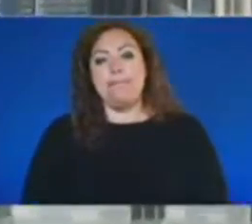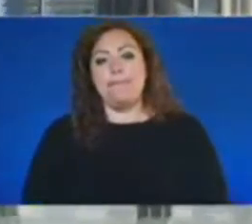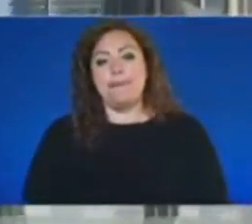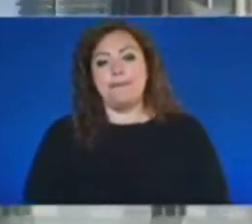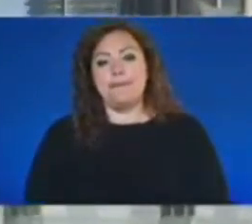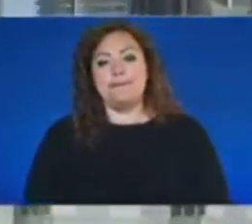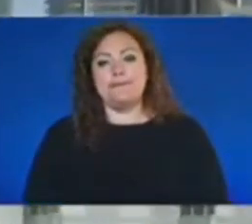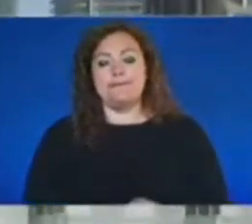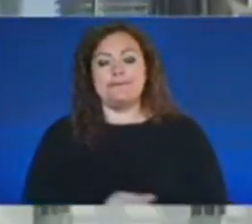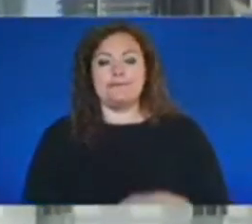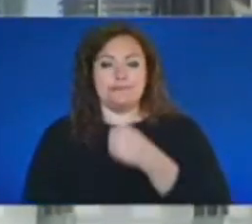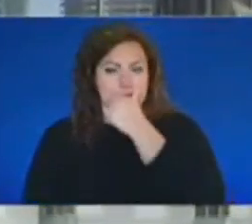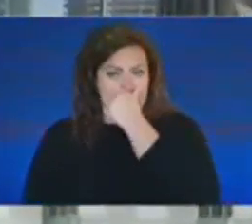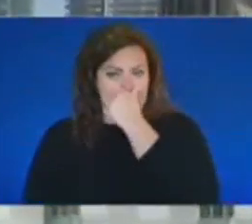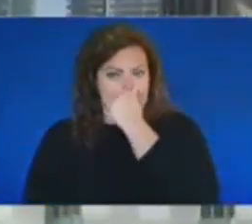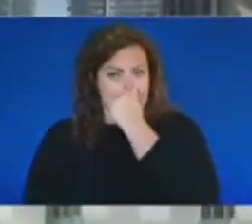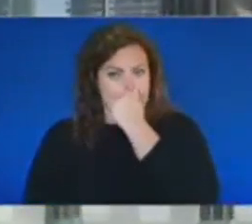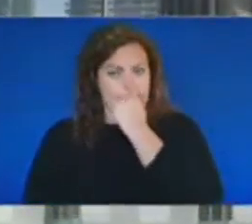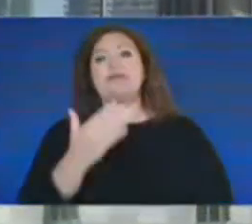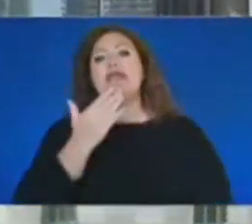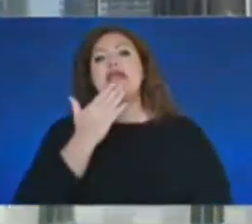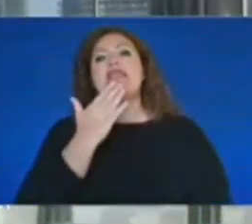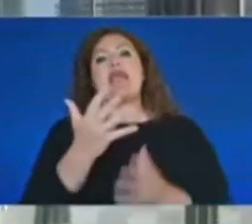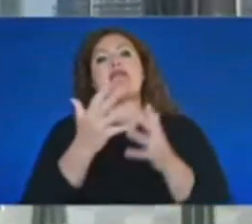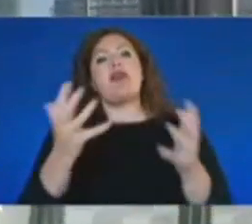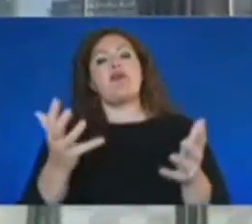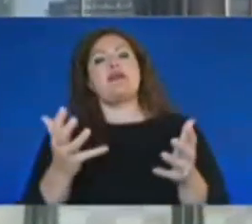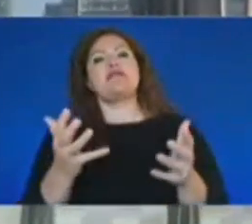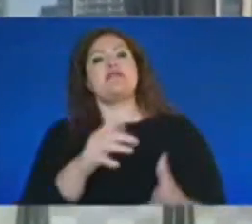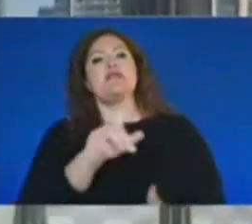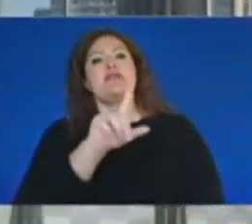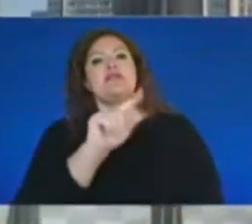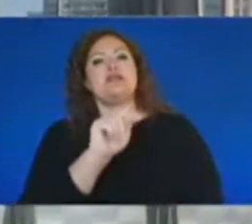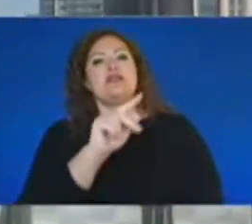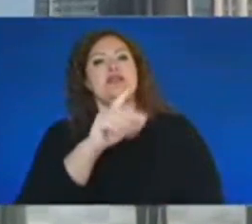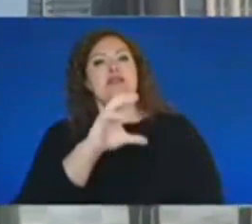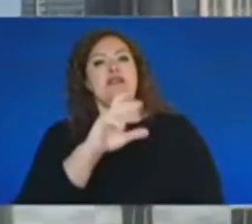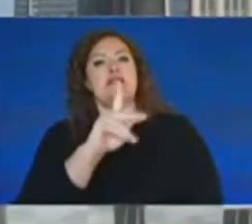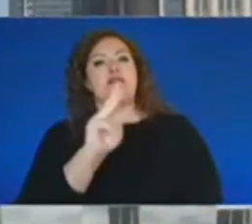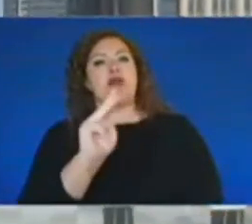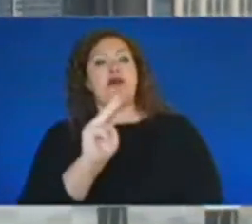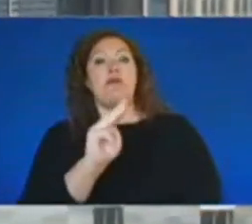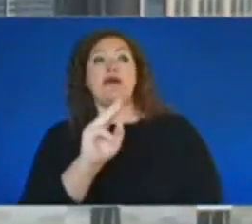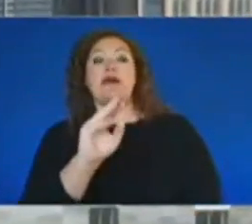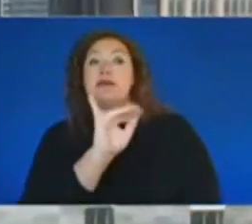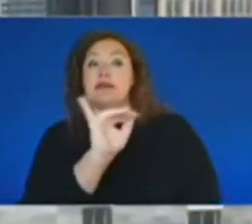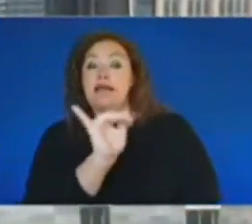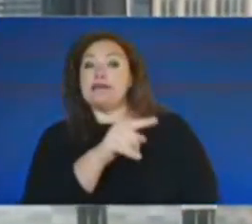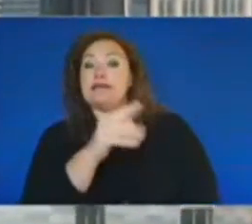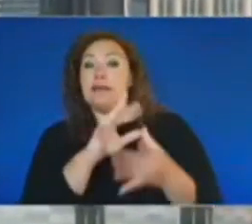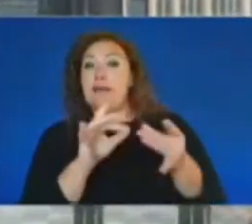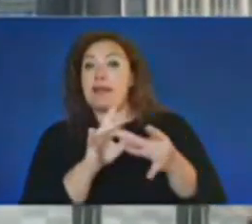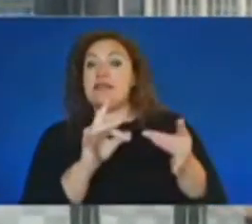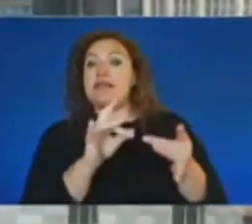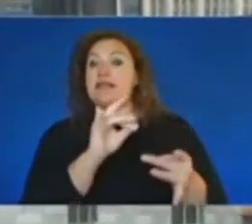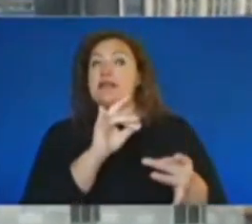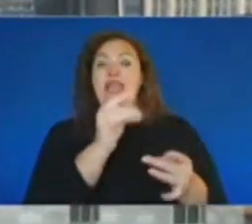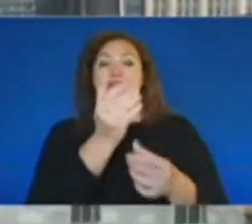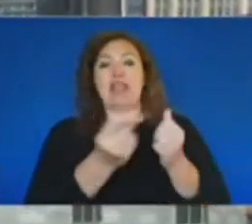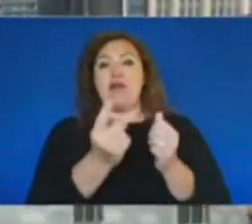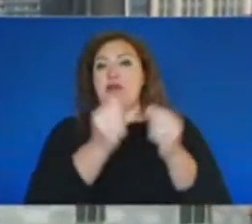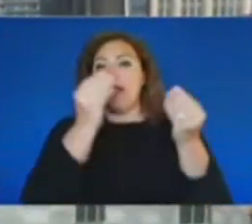Thank you very much, Lieutenant Crum. And as he mentioned, anyone with information can call our